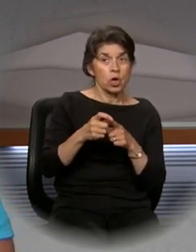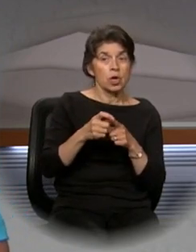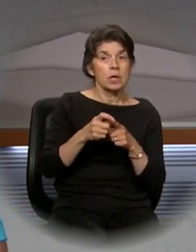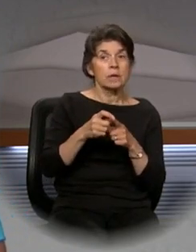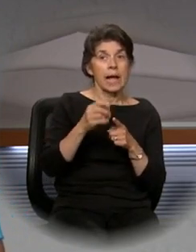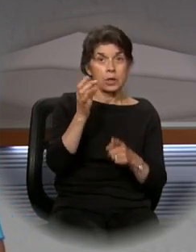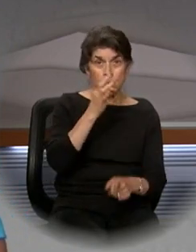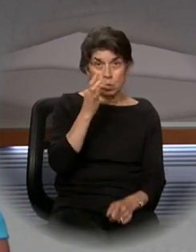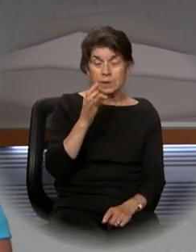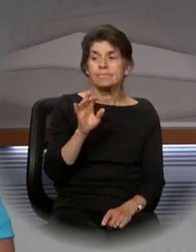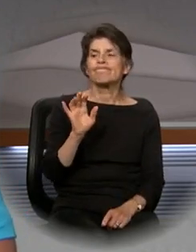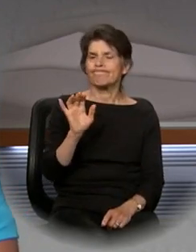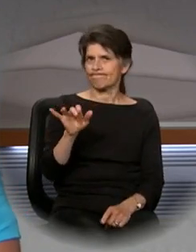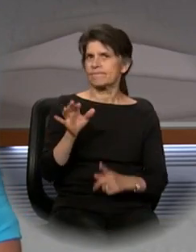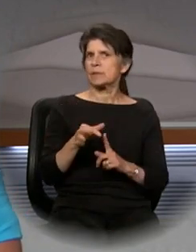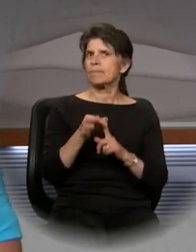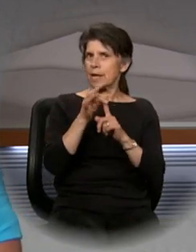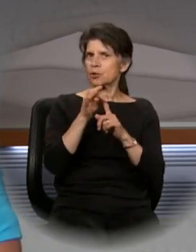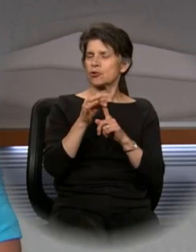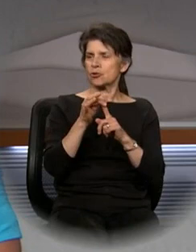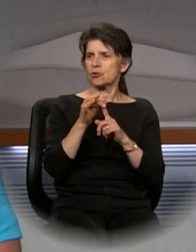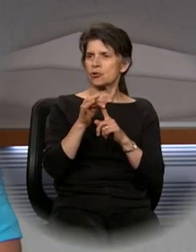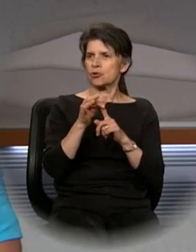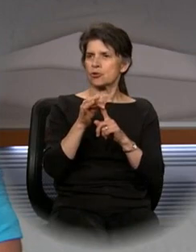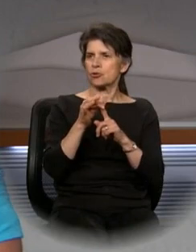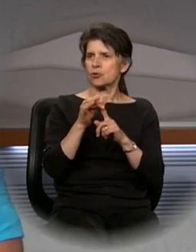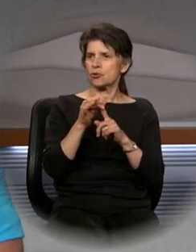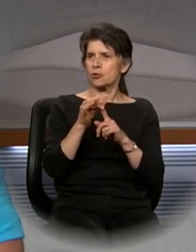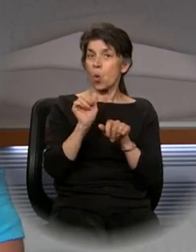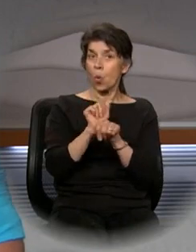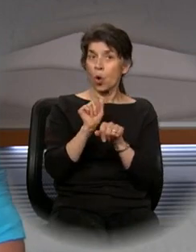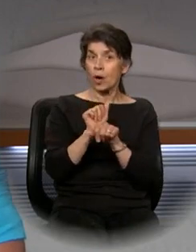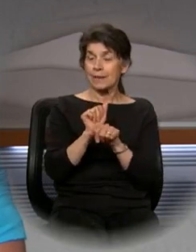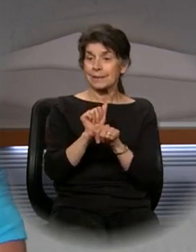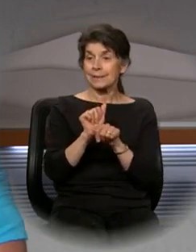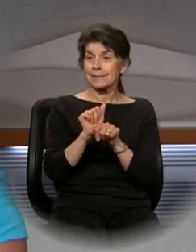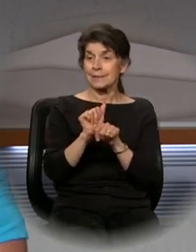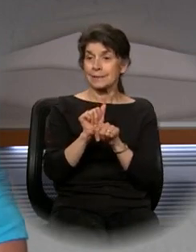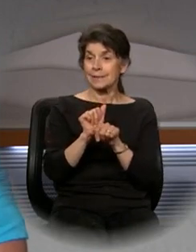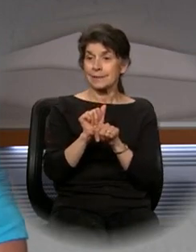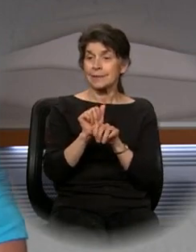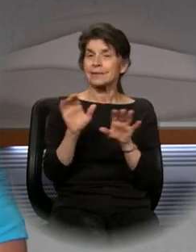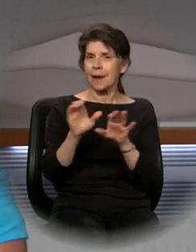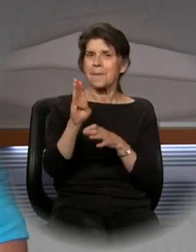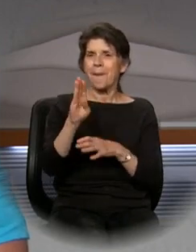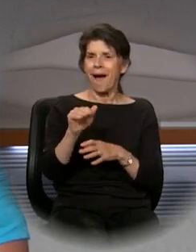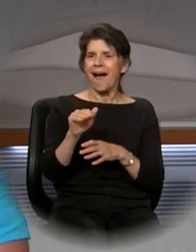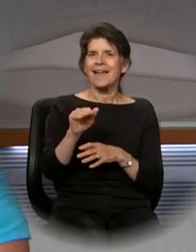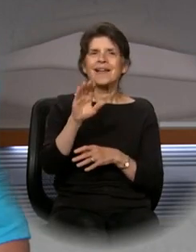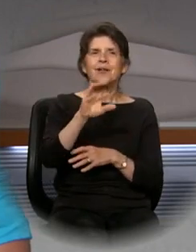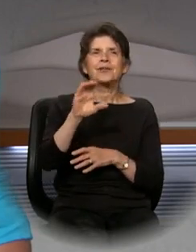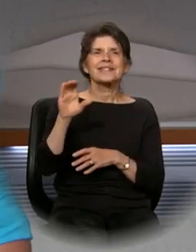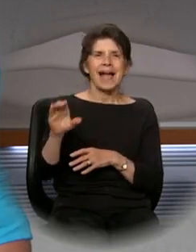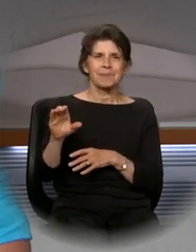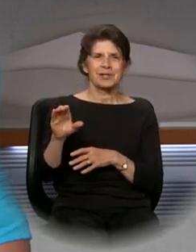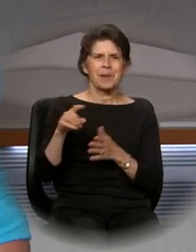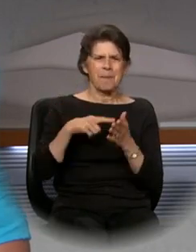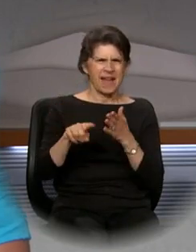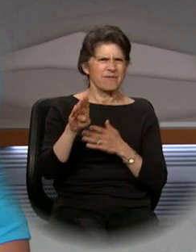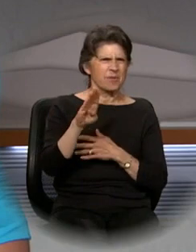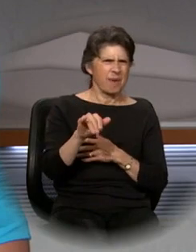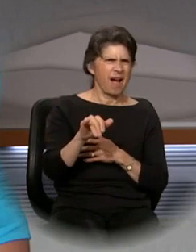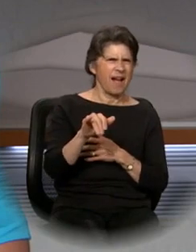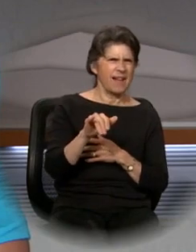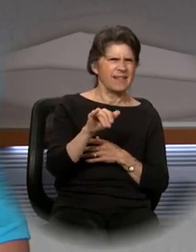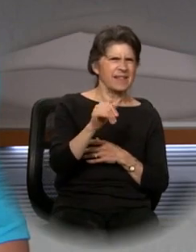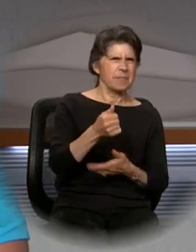This special ministry is provided by closed captioning by the Apostolate and this morning's American Sign Language